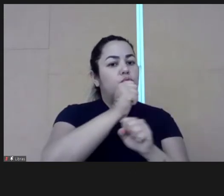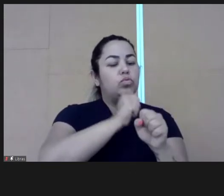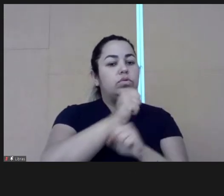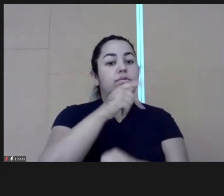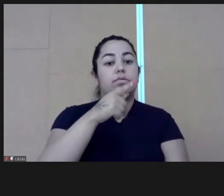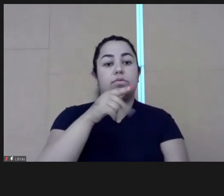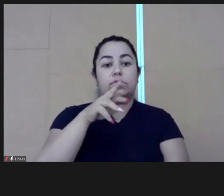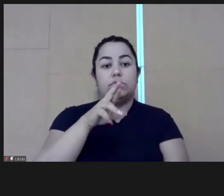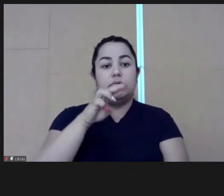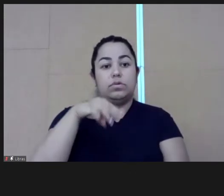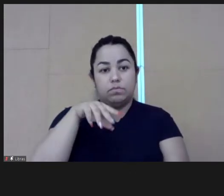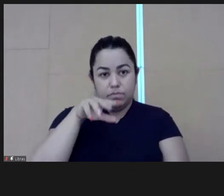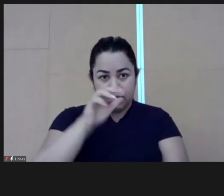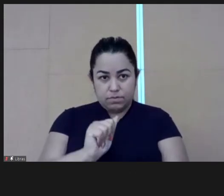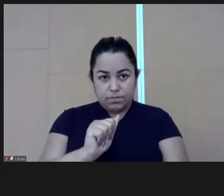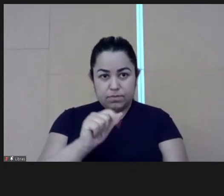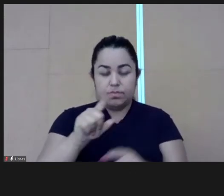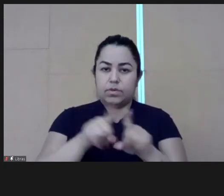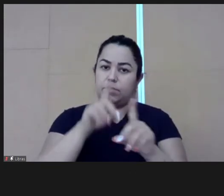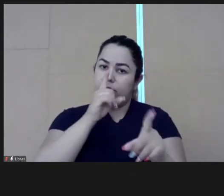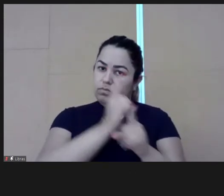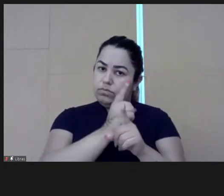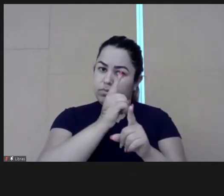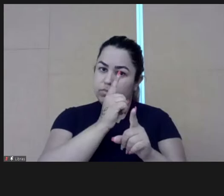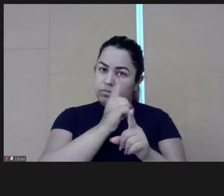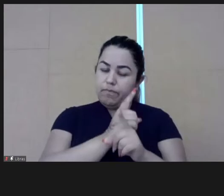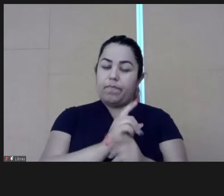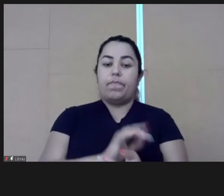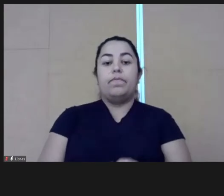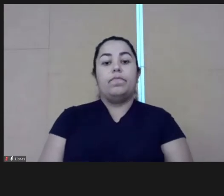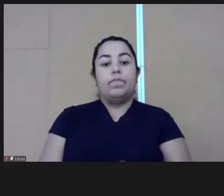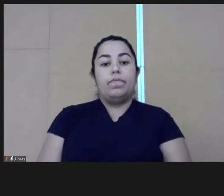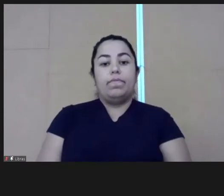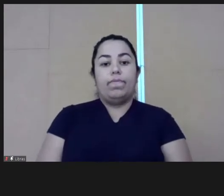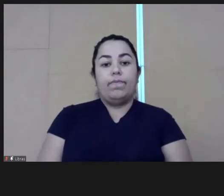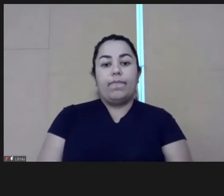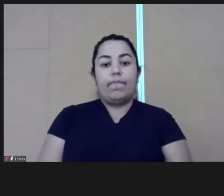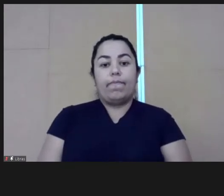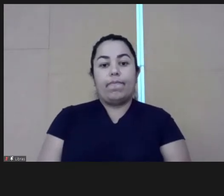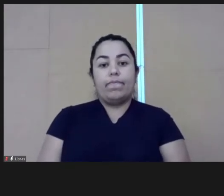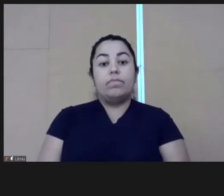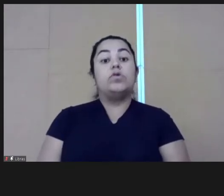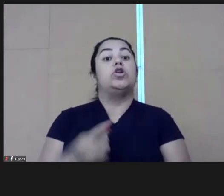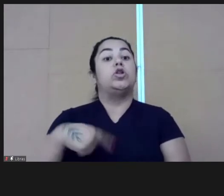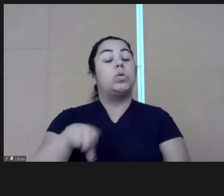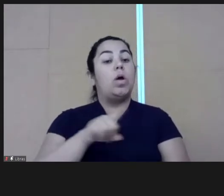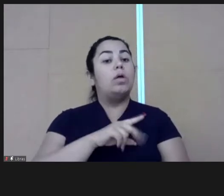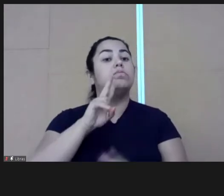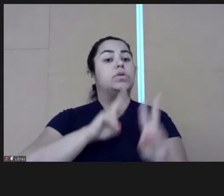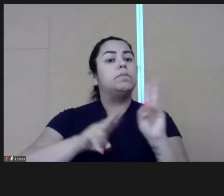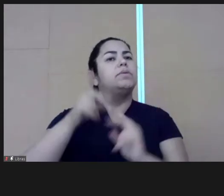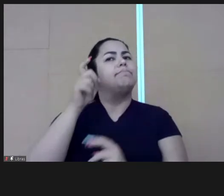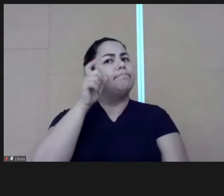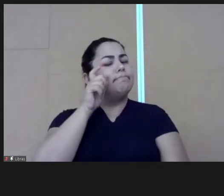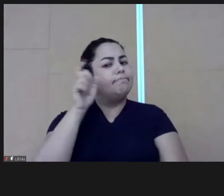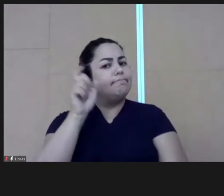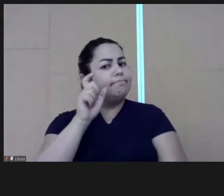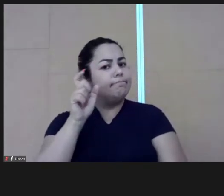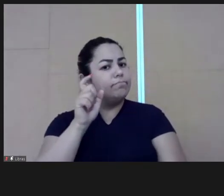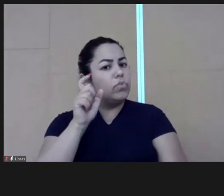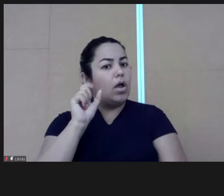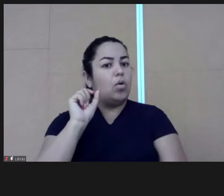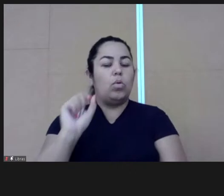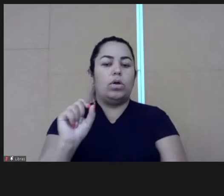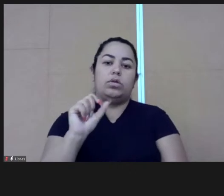construction of these programs is the identification of these skills. And what we see and it's